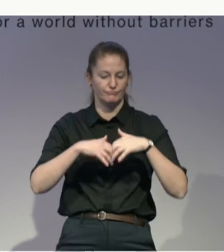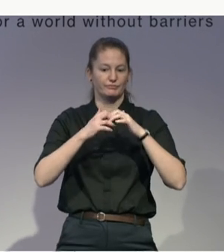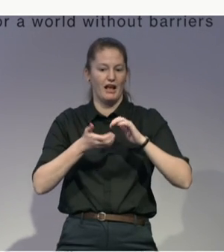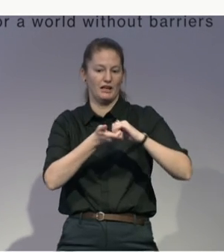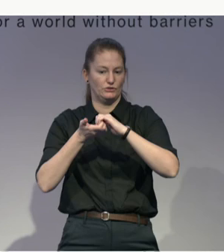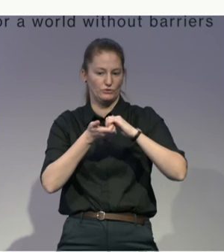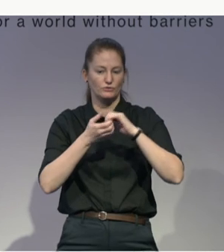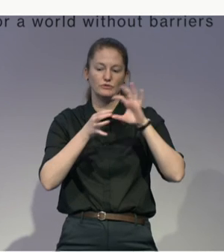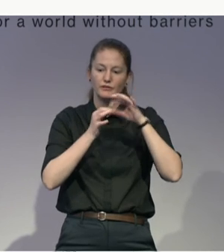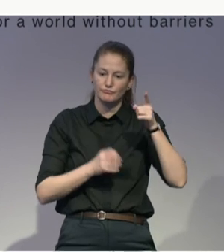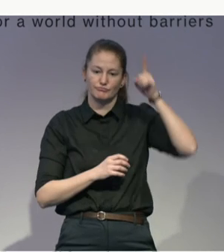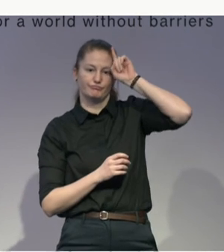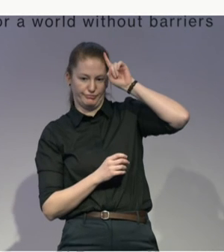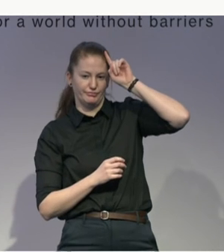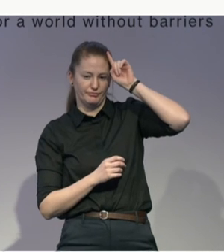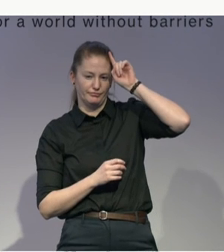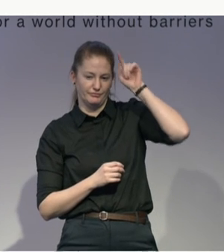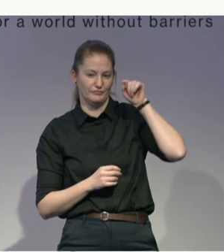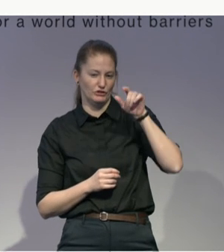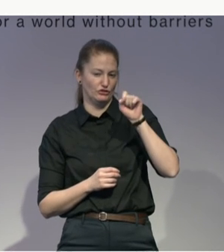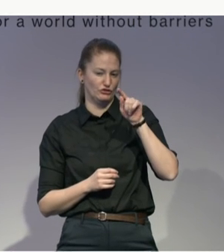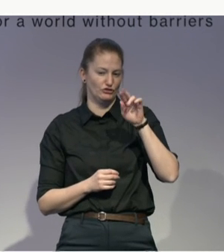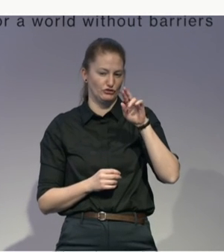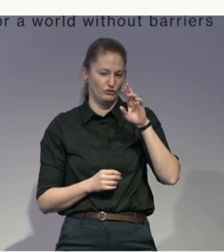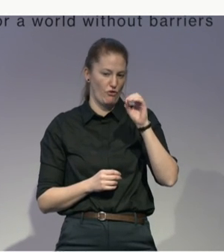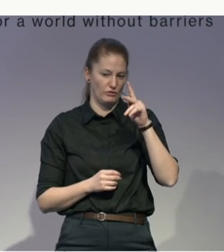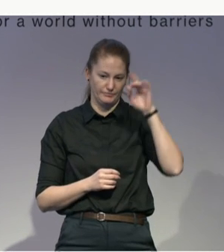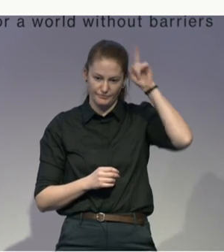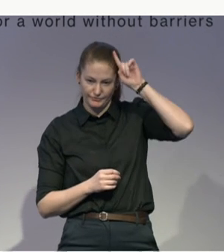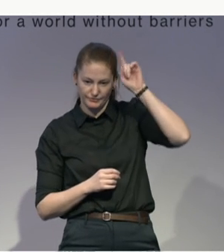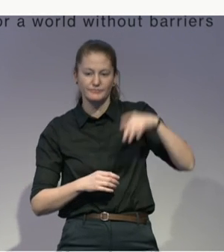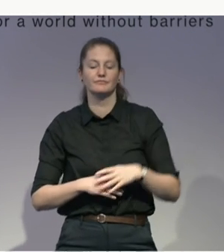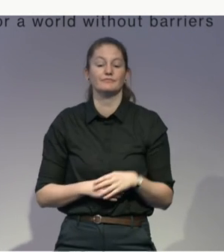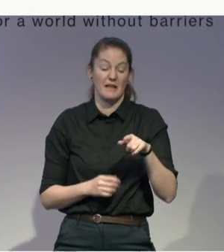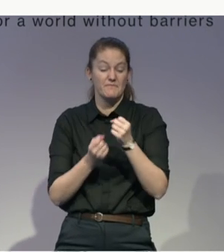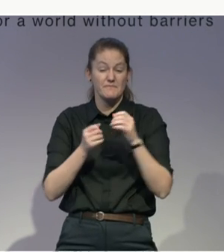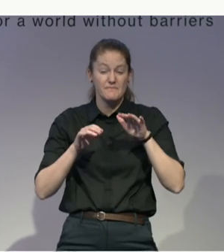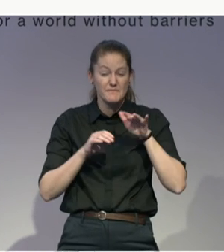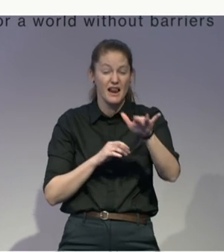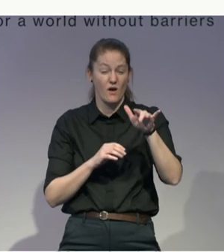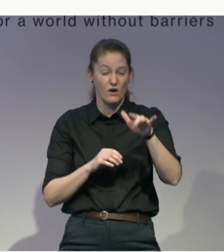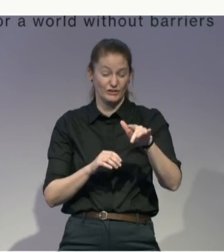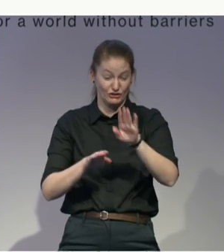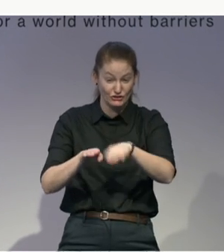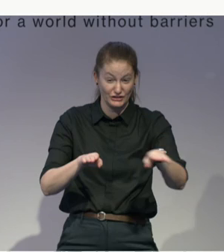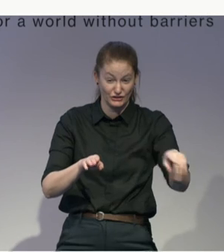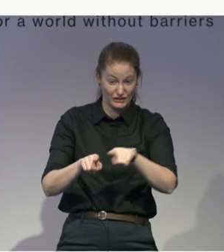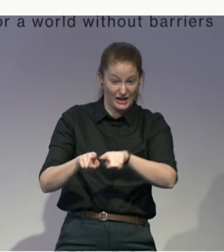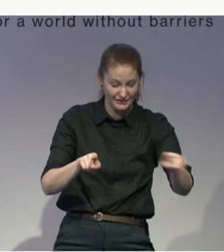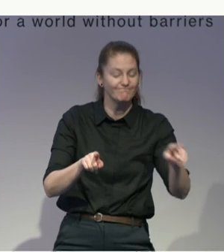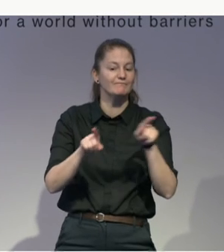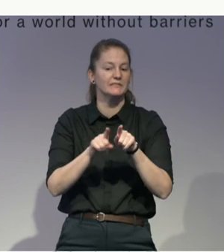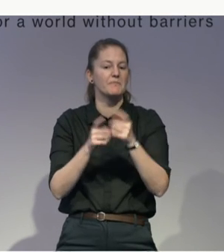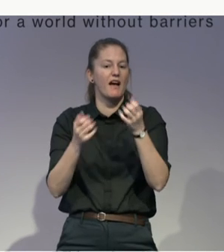17 millions of kids and their families with cerebral palsy. So my takeaway is that thanks to technology